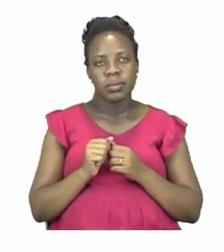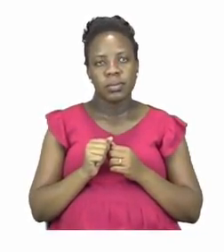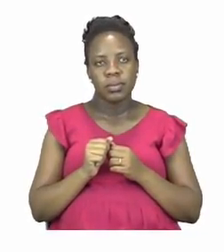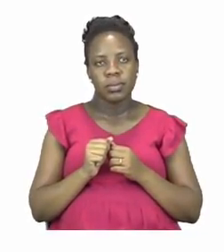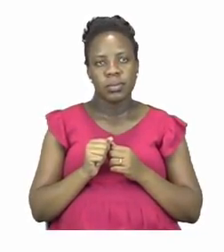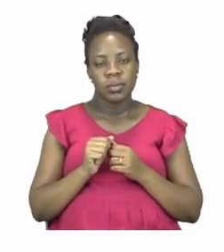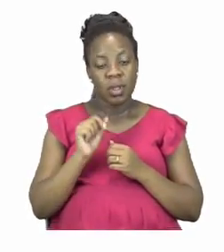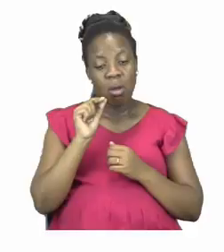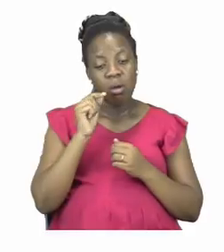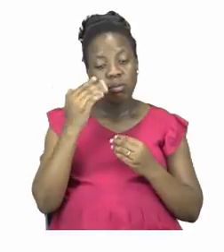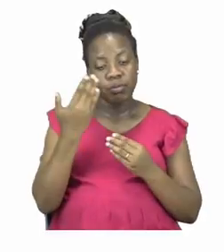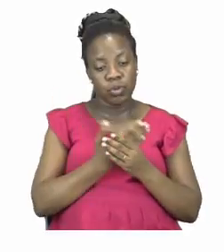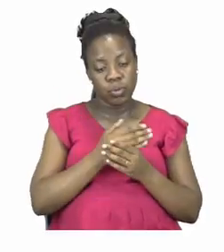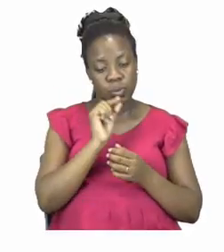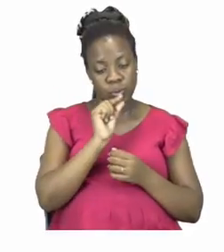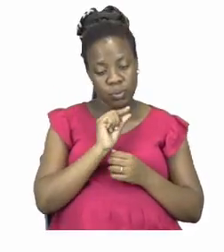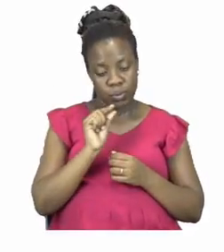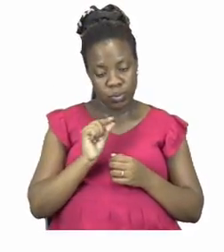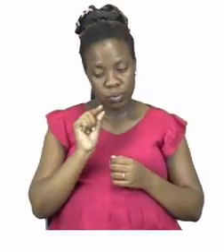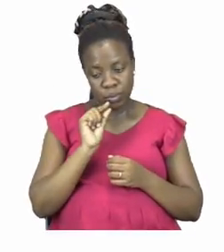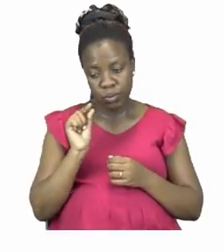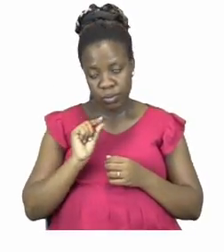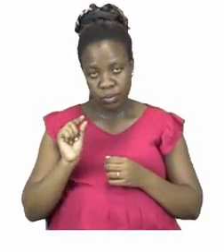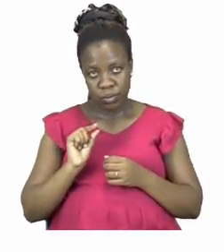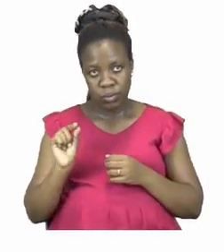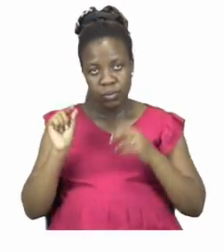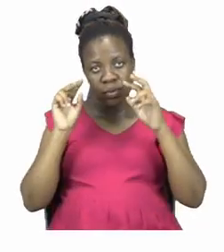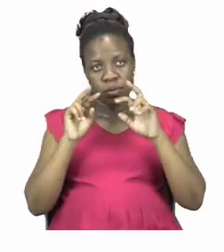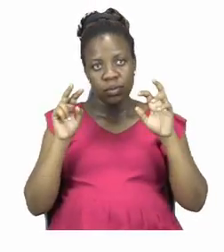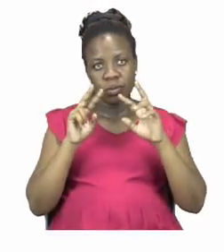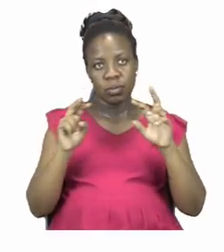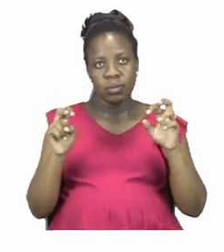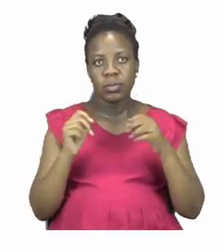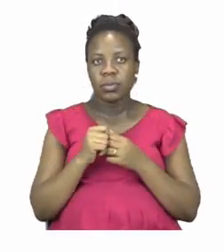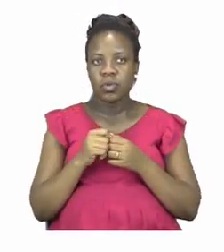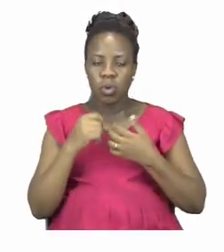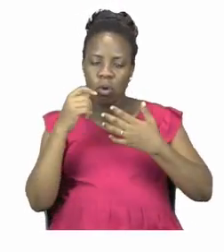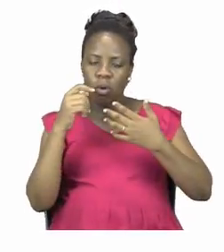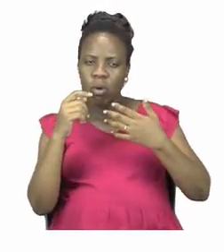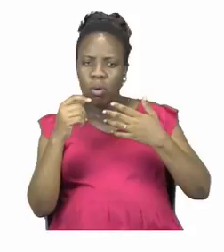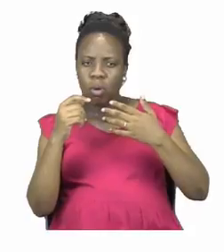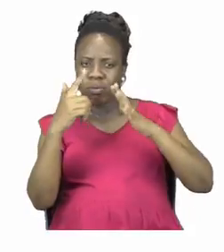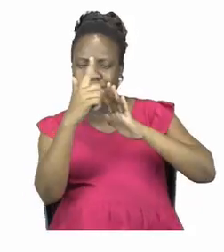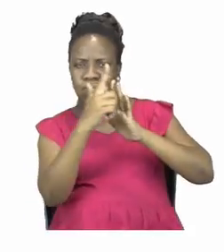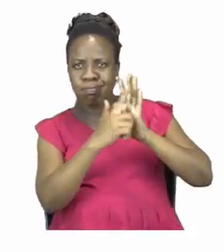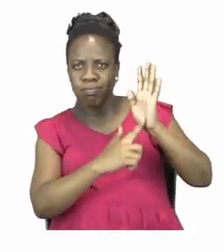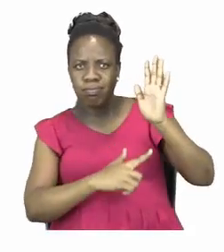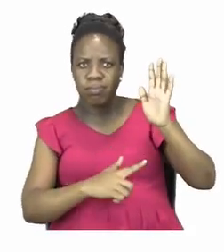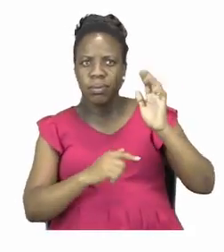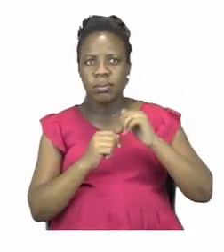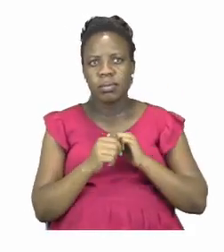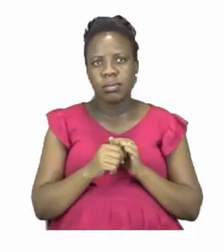circle the vocabulary words in the grid. Now let's quickly look at these vocabulary words. They are